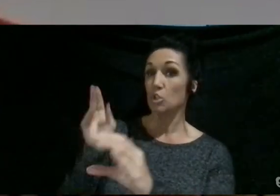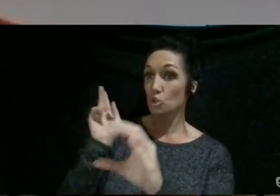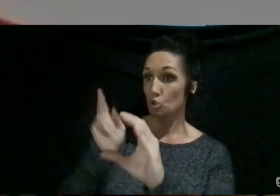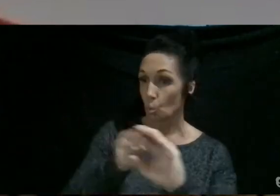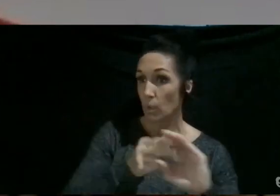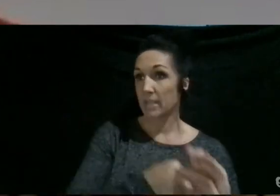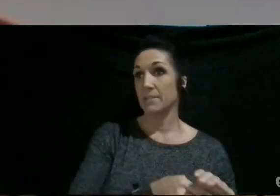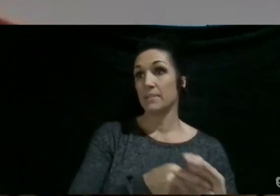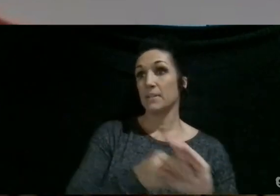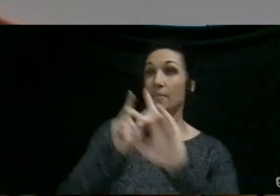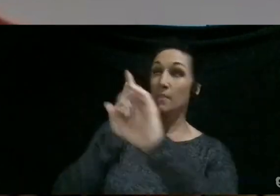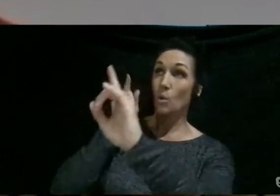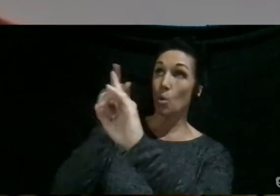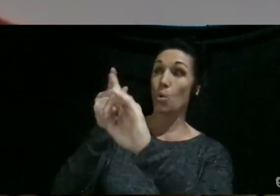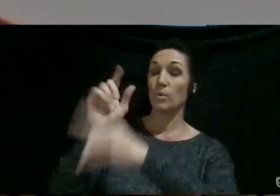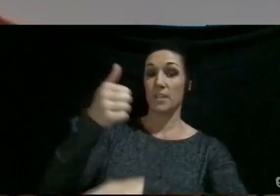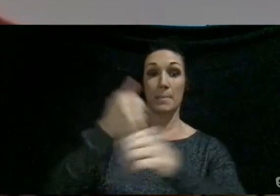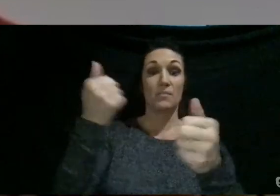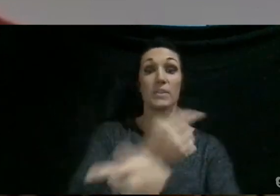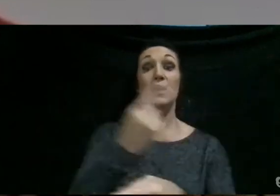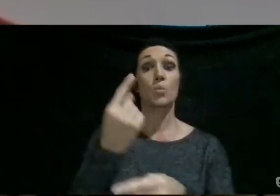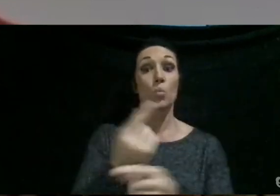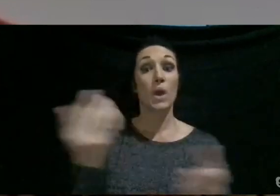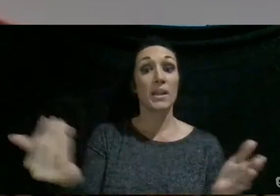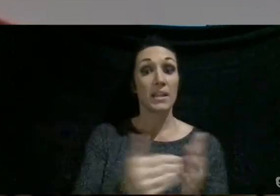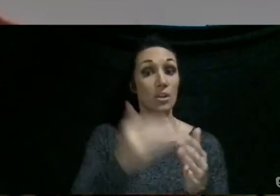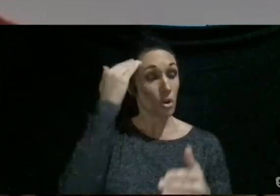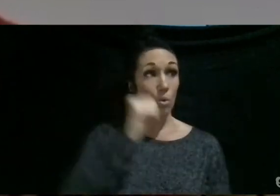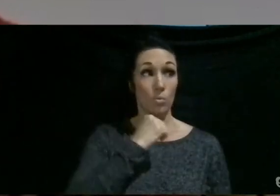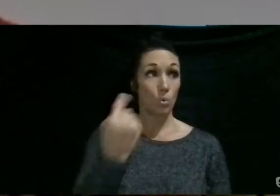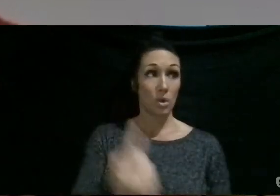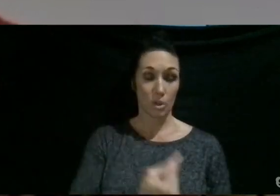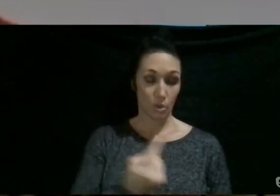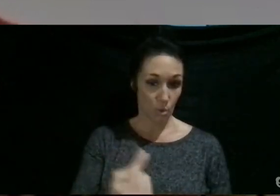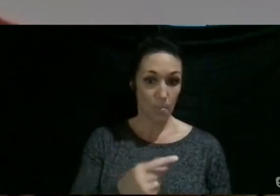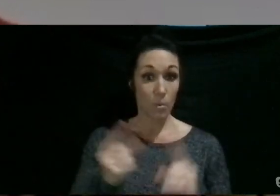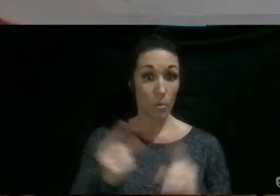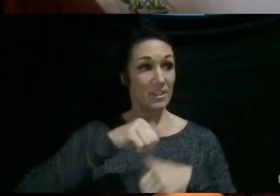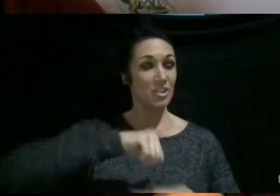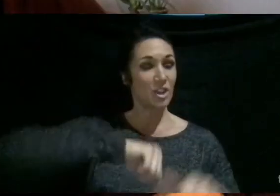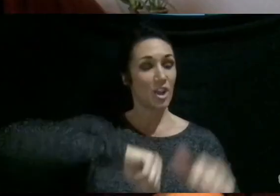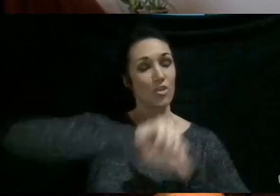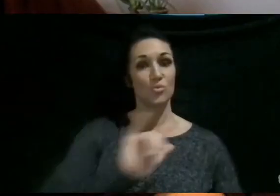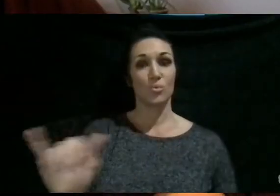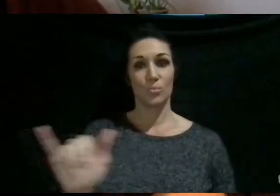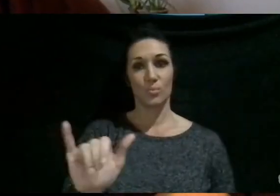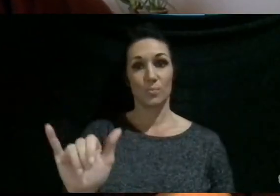mission to help set everything right again, knowing we're not alone in this, but we have each other as well.